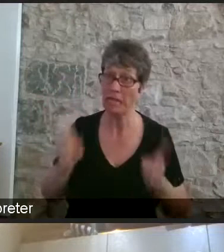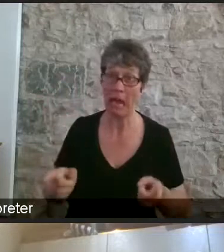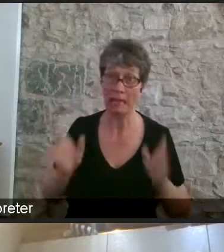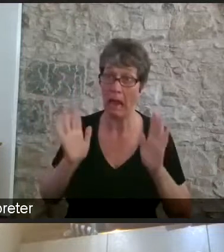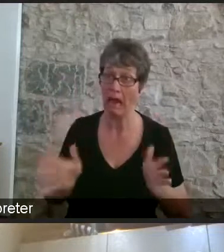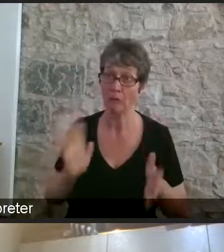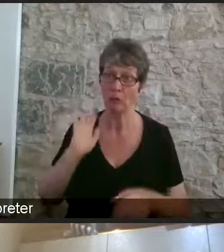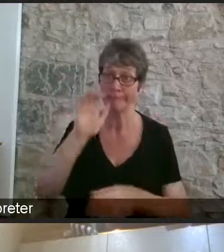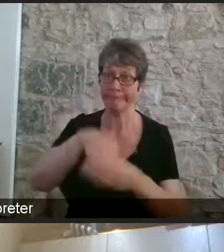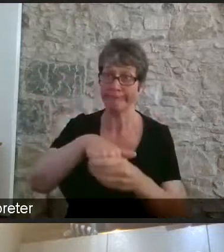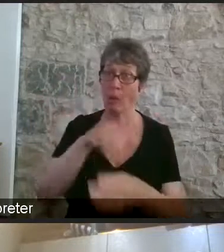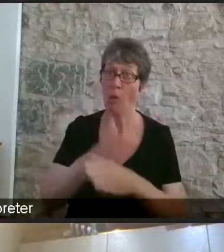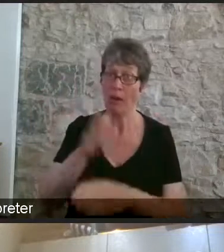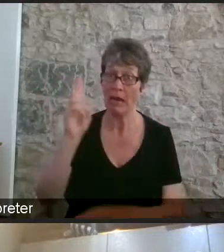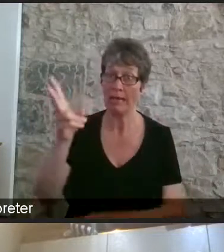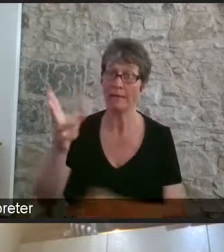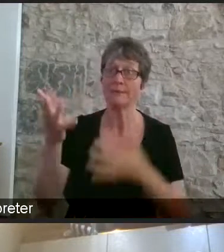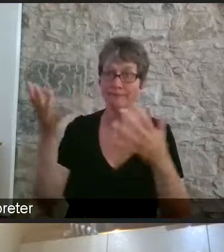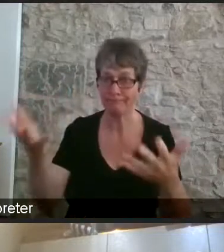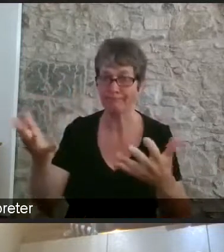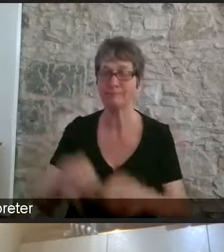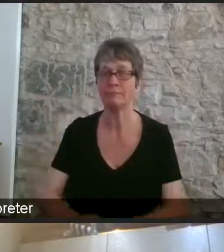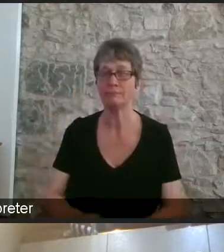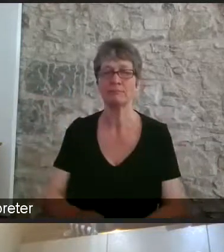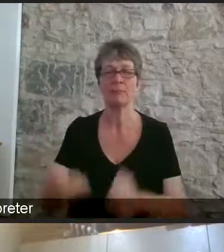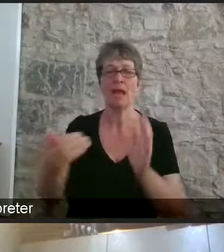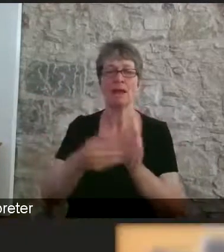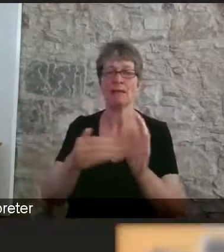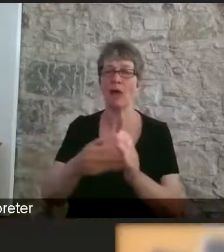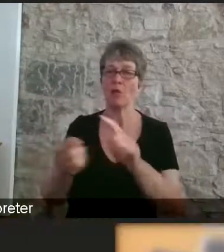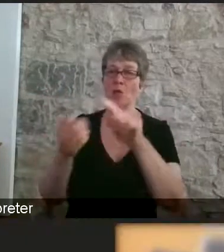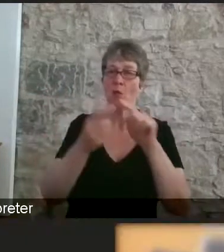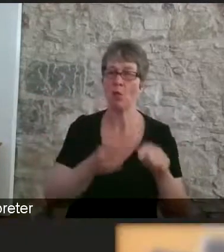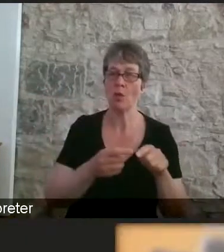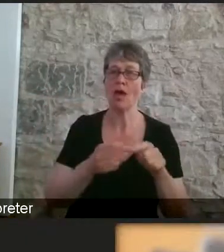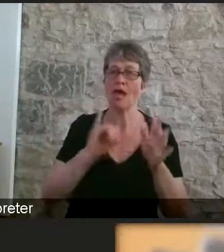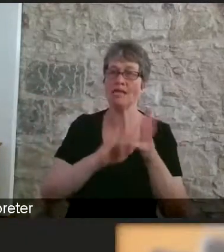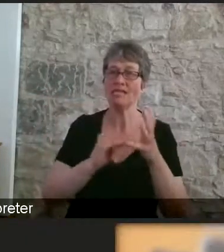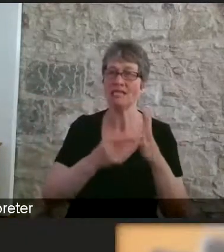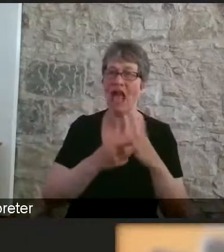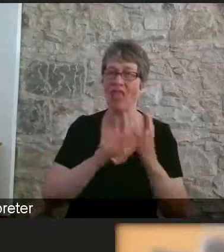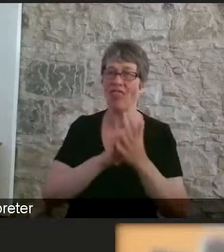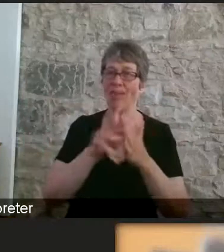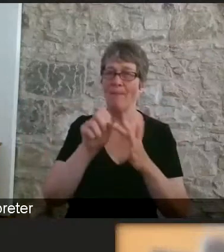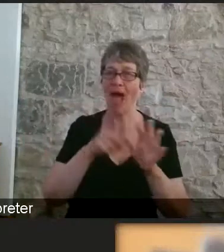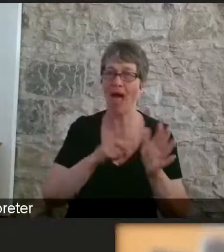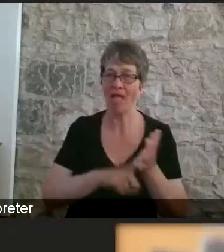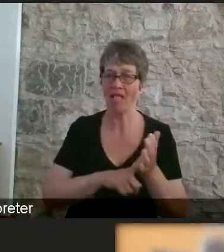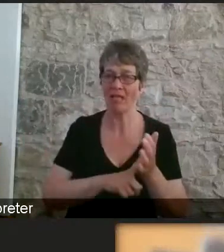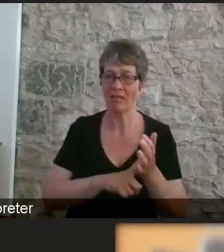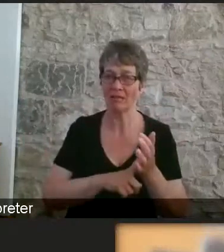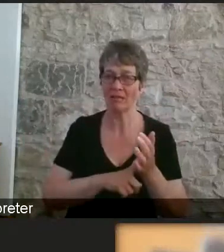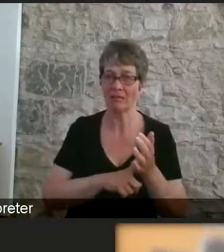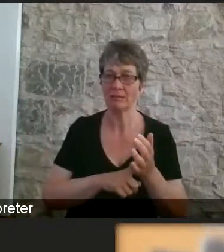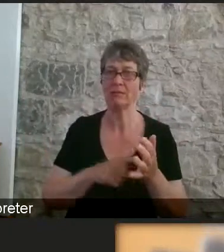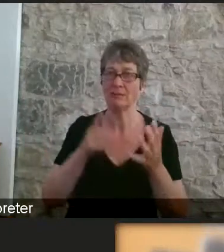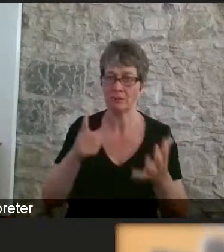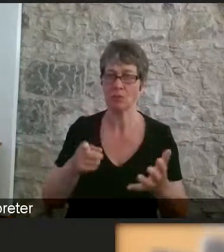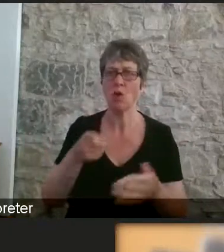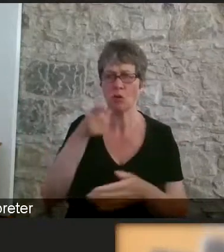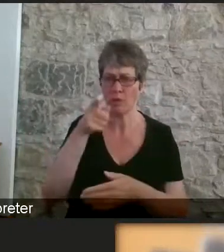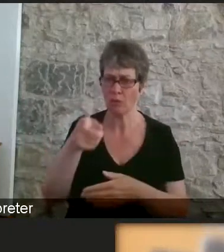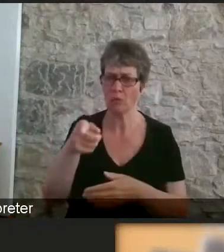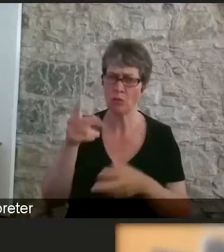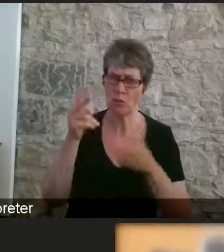discussion and debate. In your work, look at broader trends in work. Do these